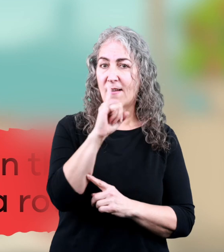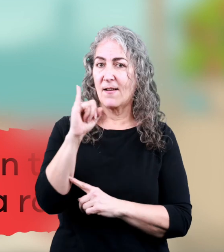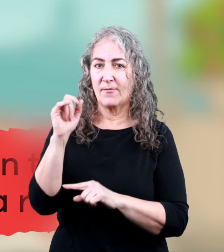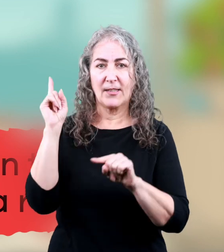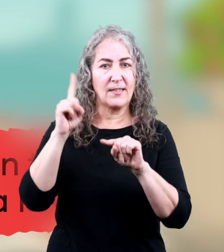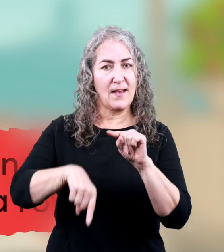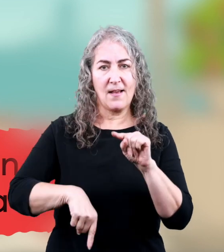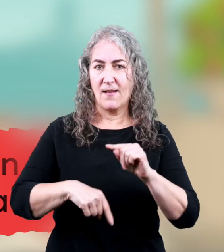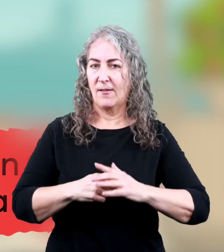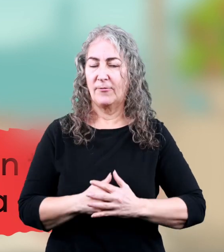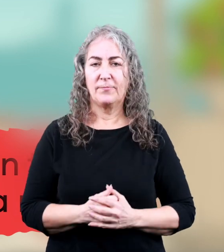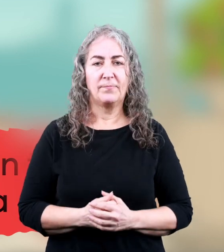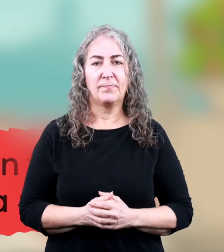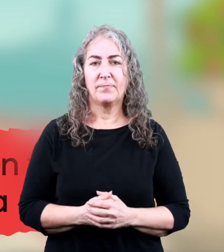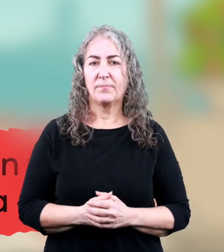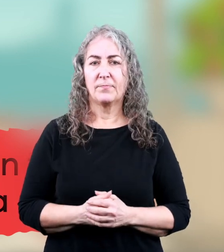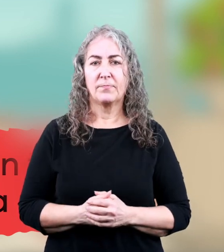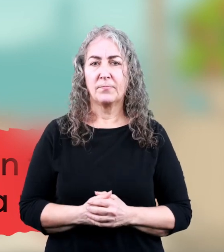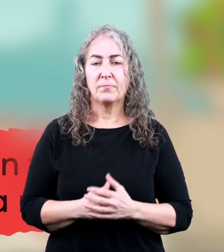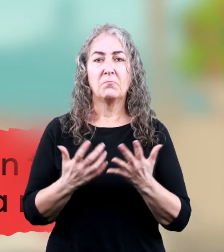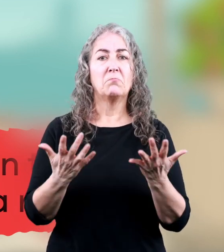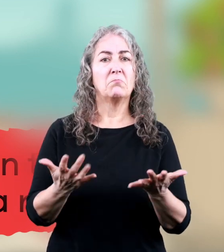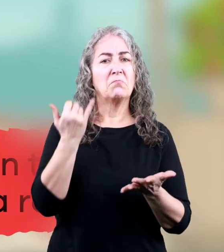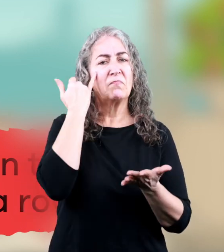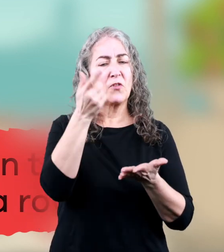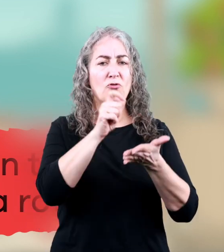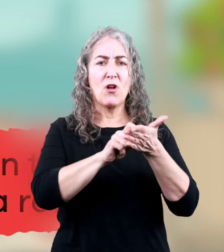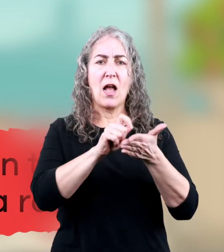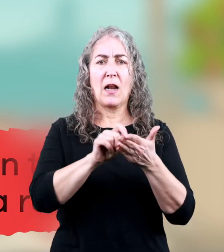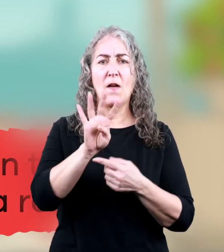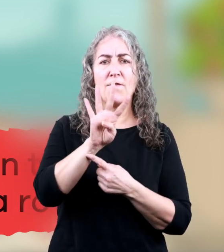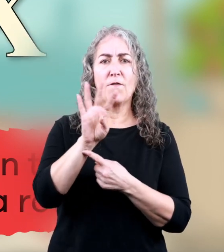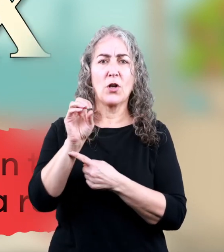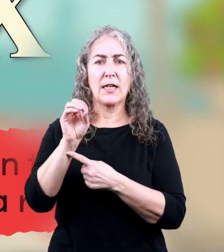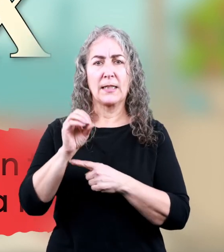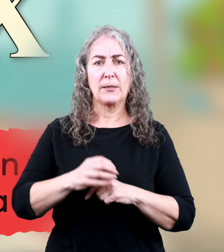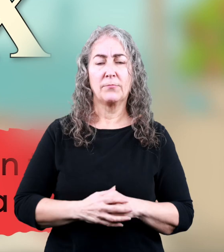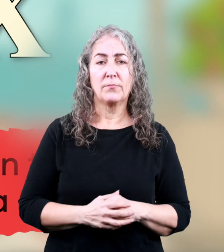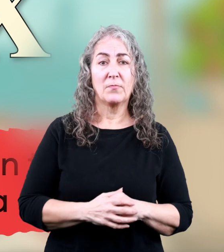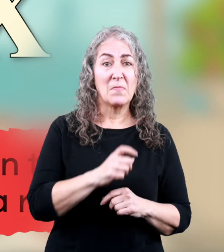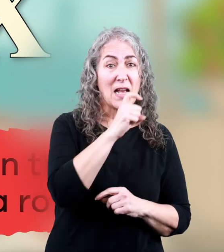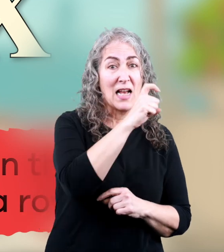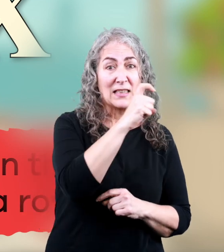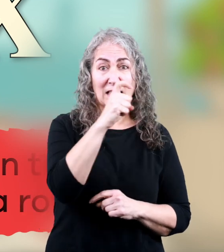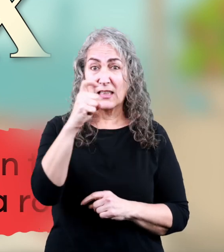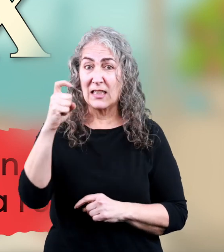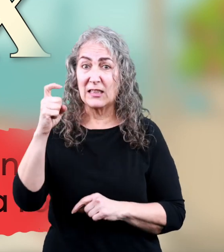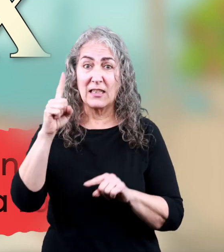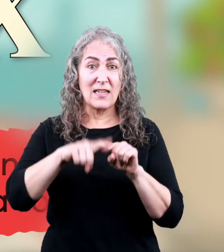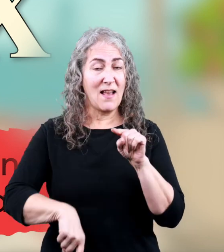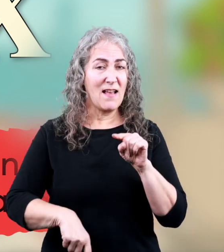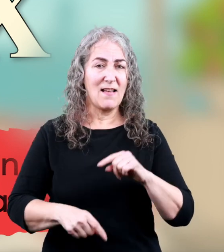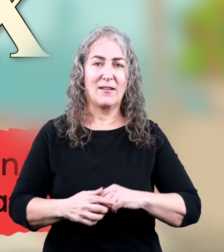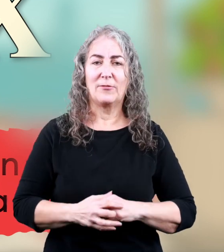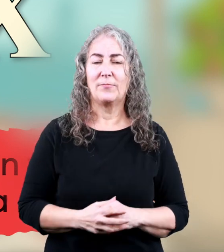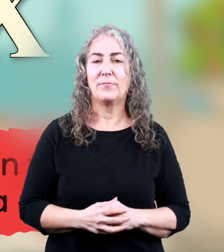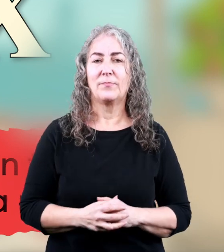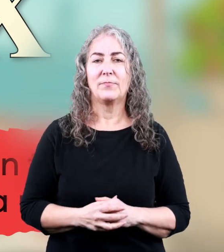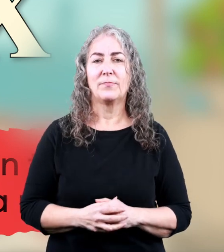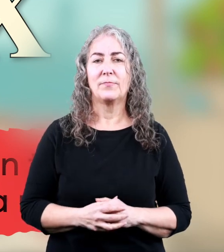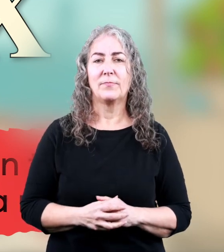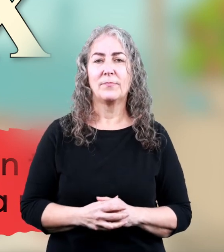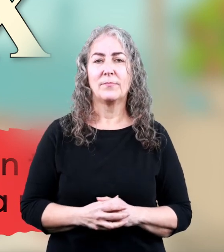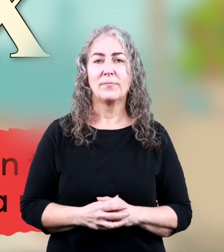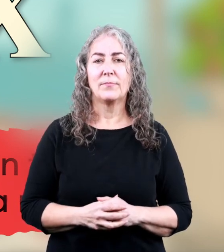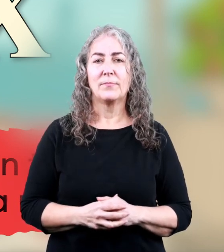not going to use four i's. And, if you were writing the number 40, you won't use four